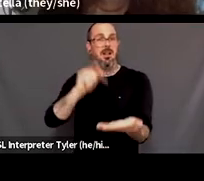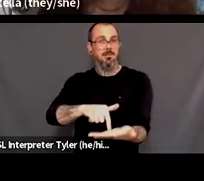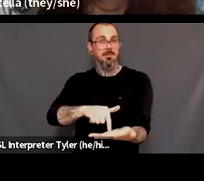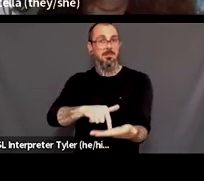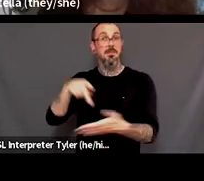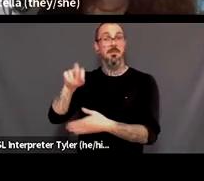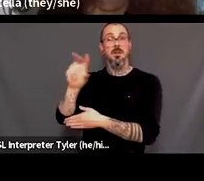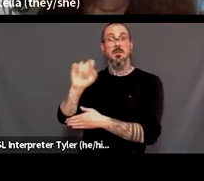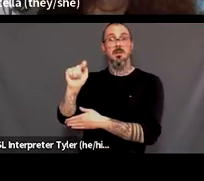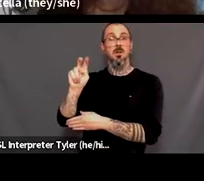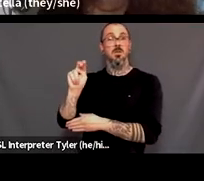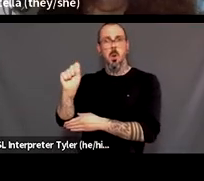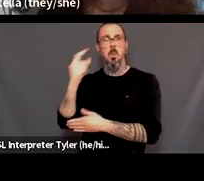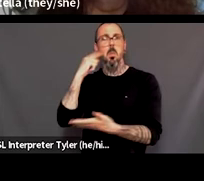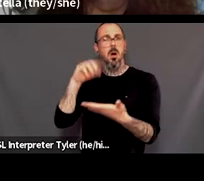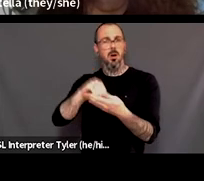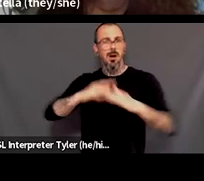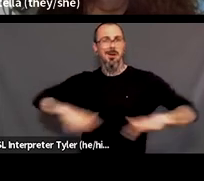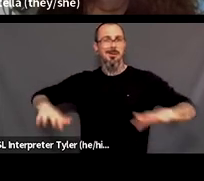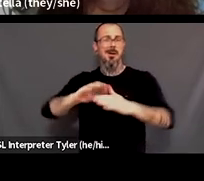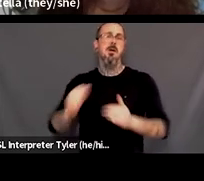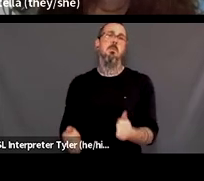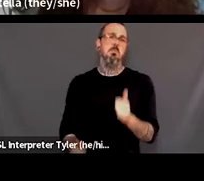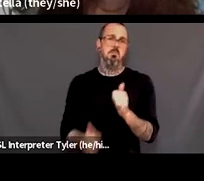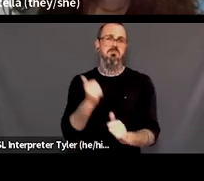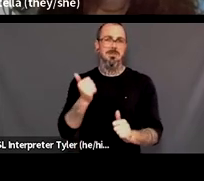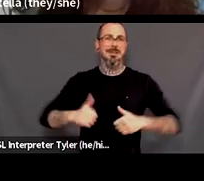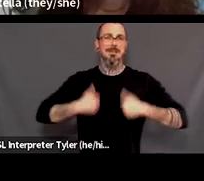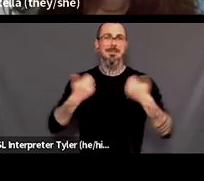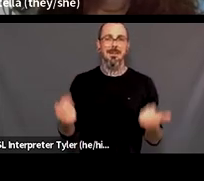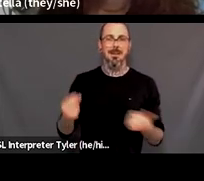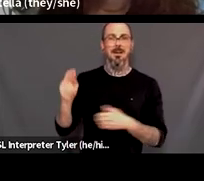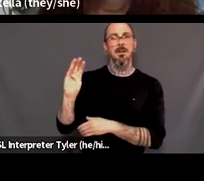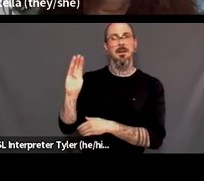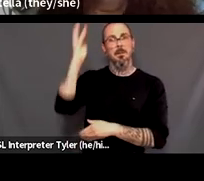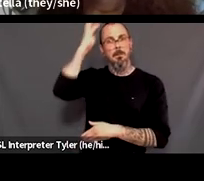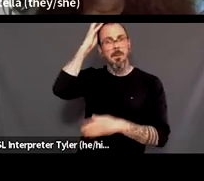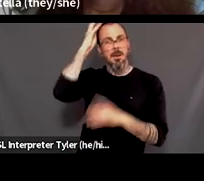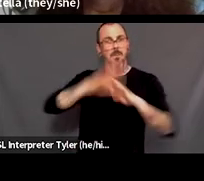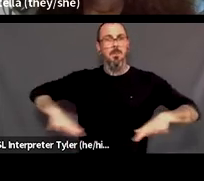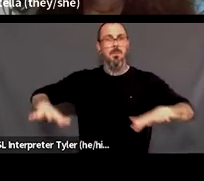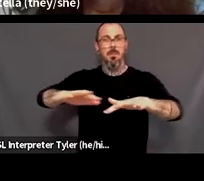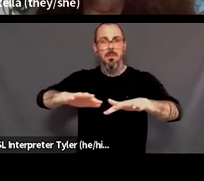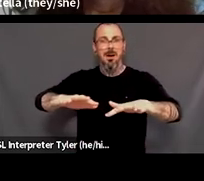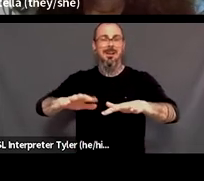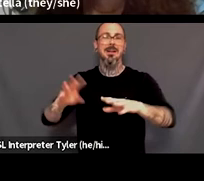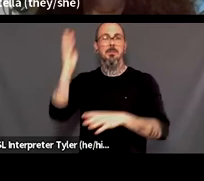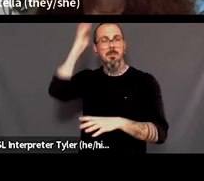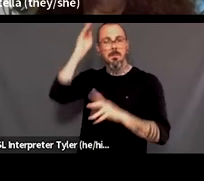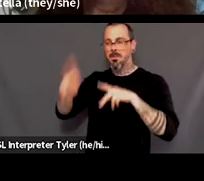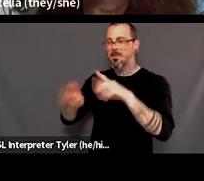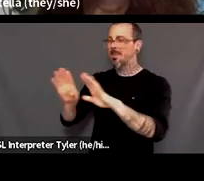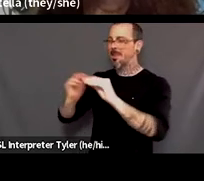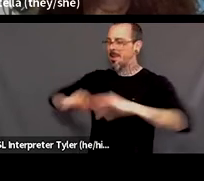scotia would like to acknowledge that many of us live learn work and play in mi'kmaughi the traditional and unceded territory of the mi'kmaugh people